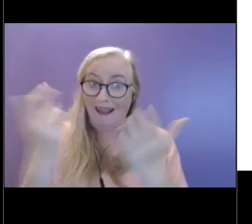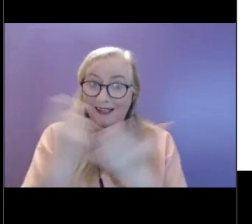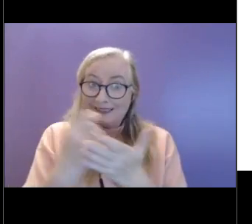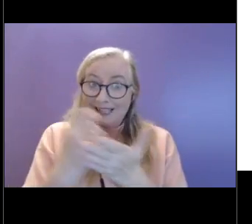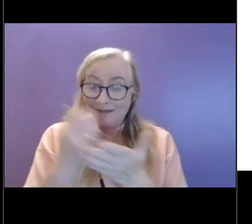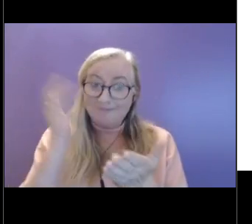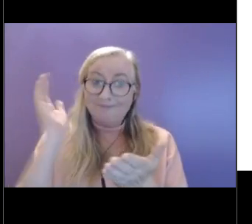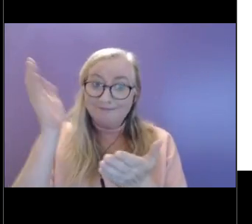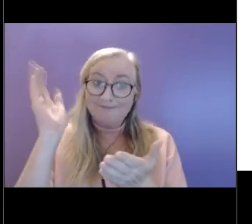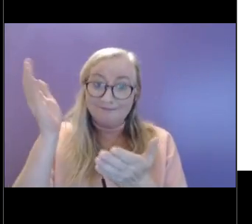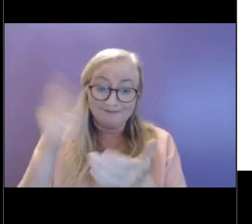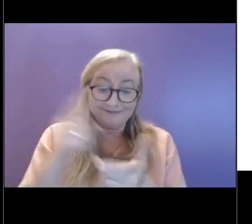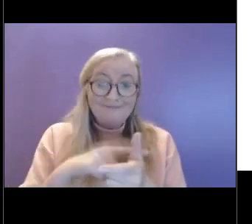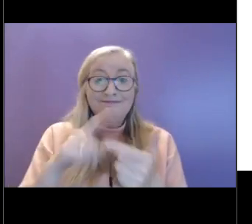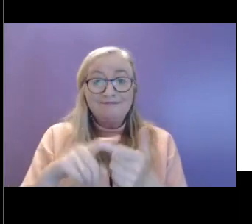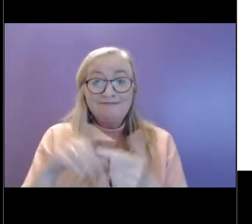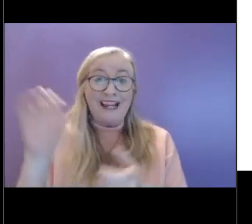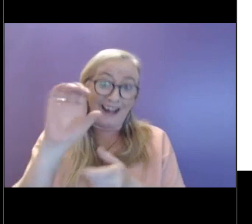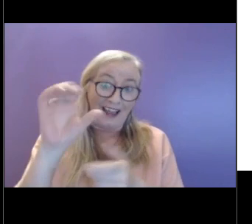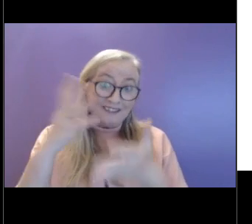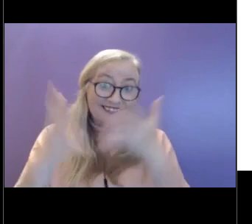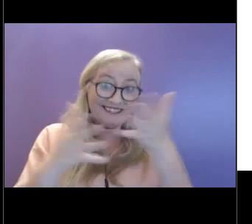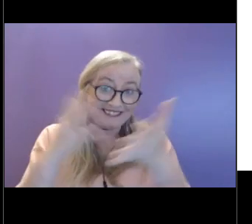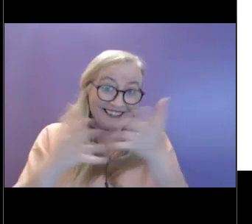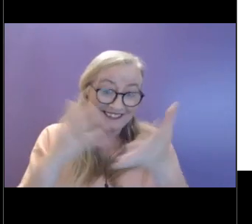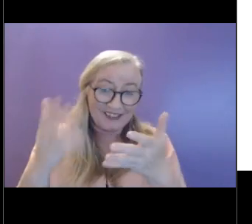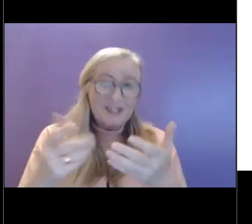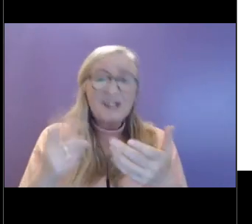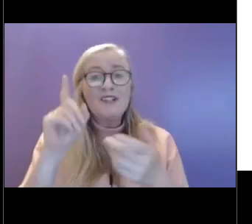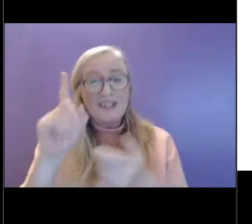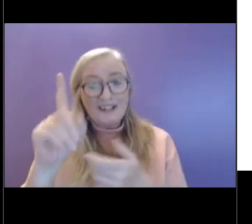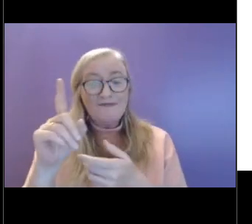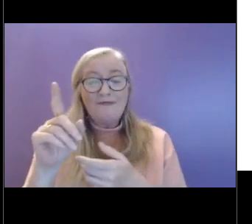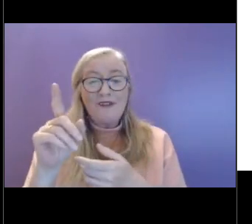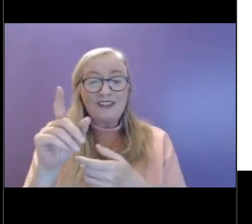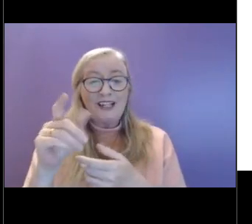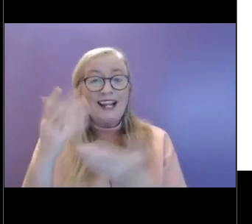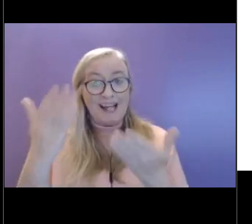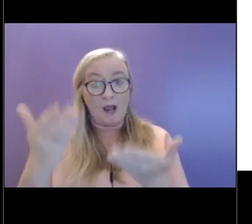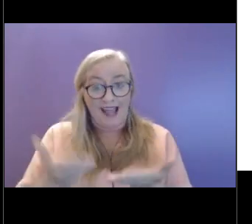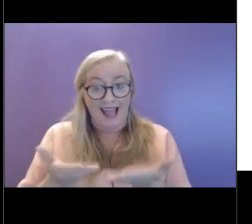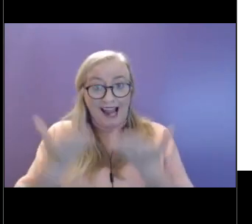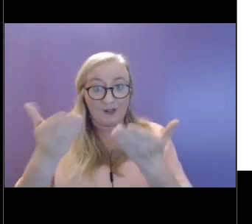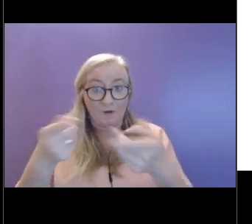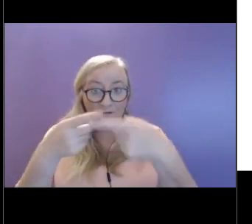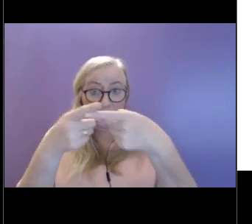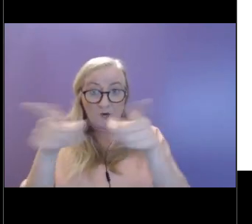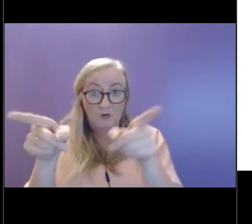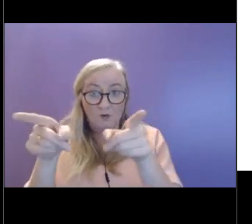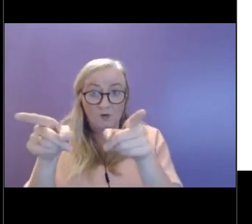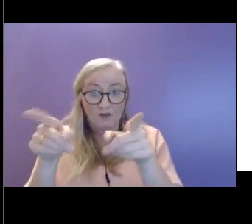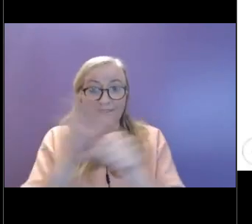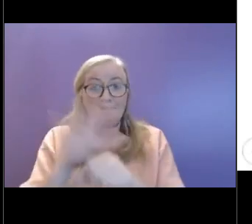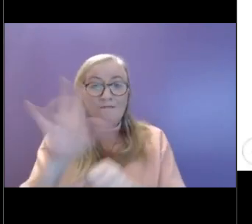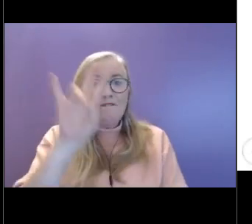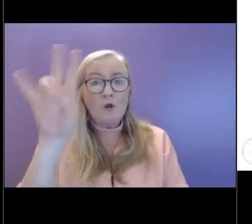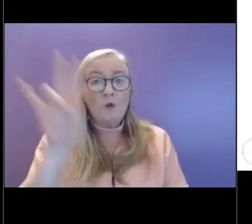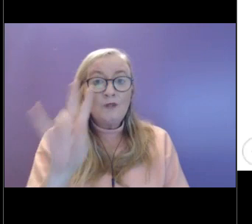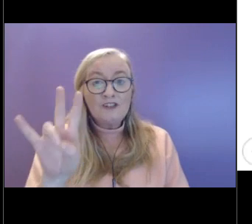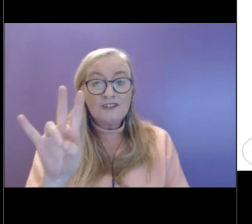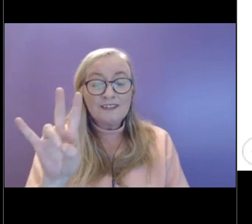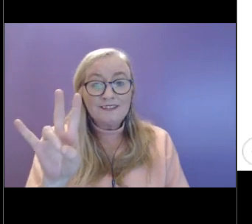Catherine signing. So we really wanted to kind of hand over to you for questions and just to,